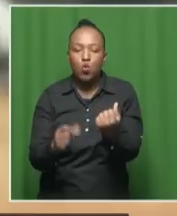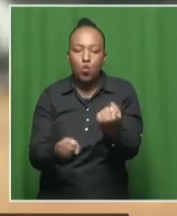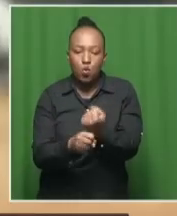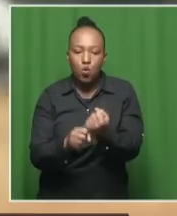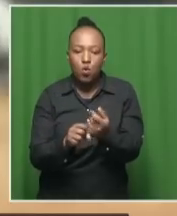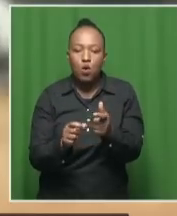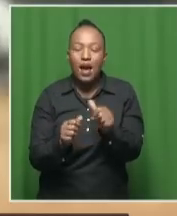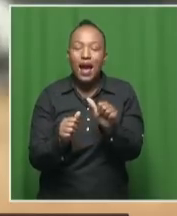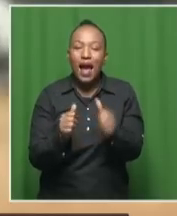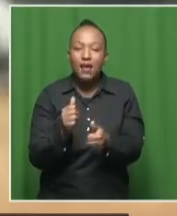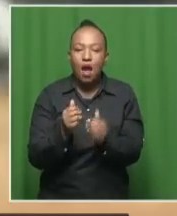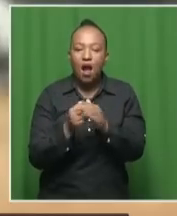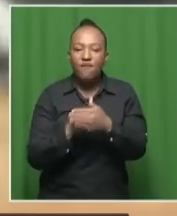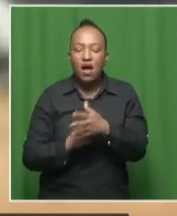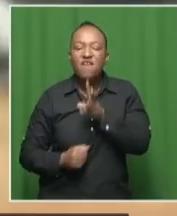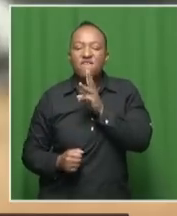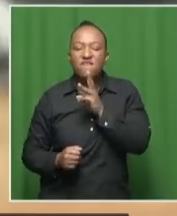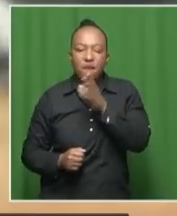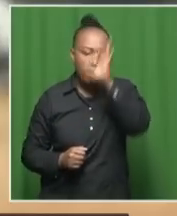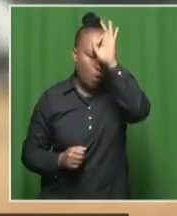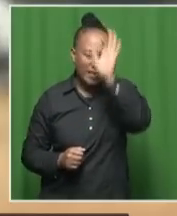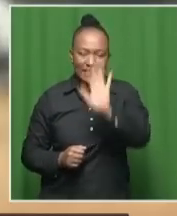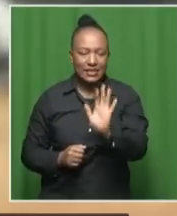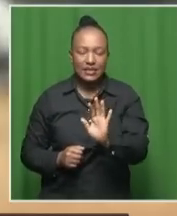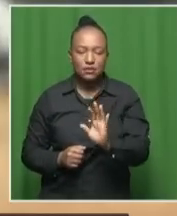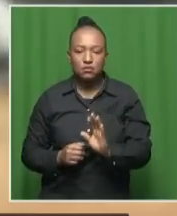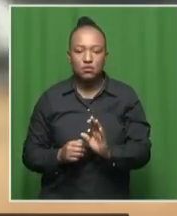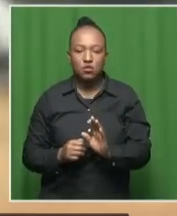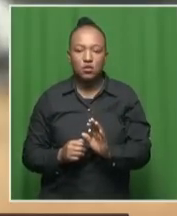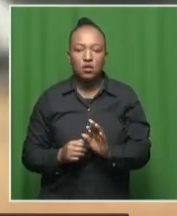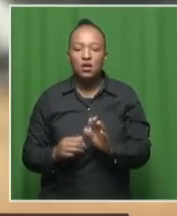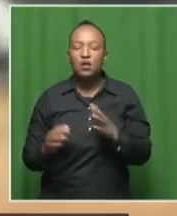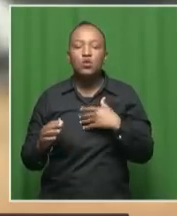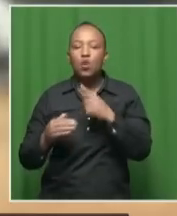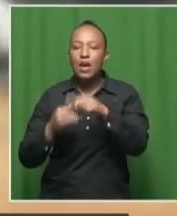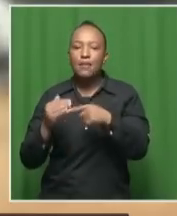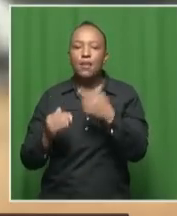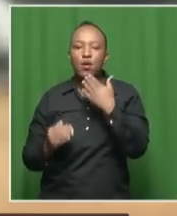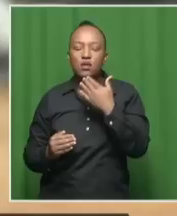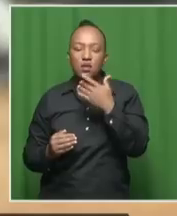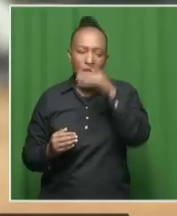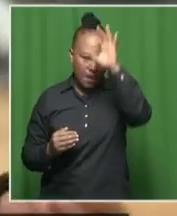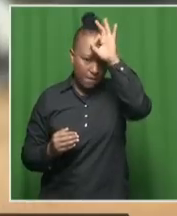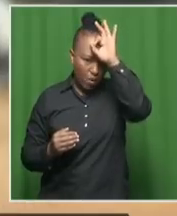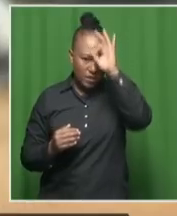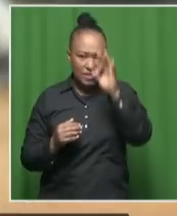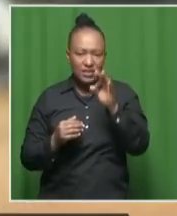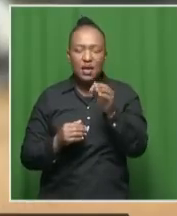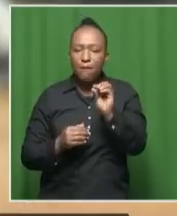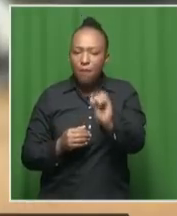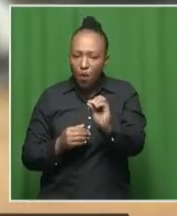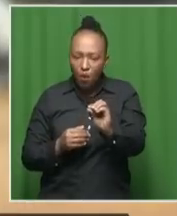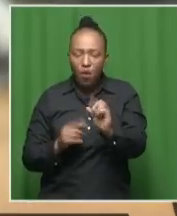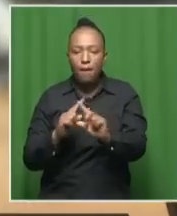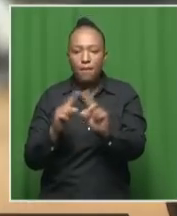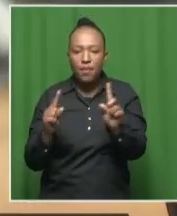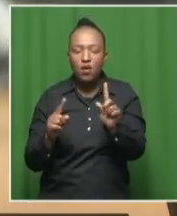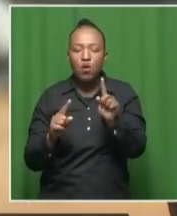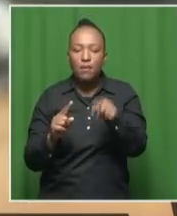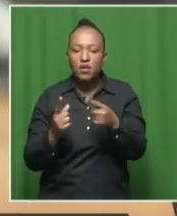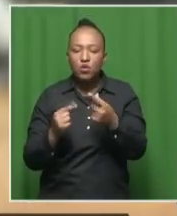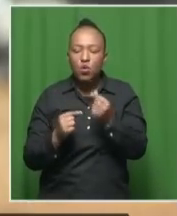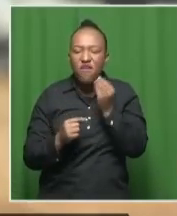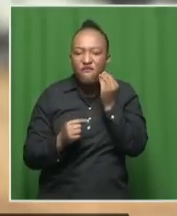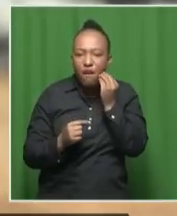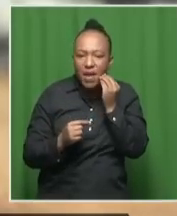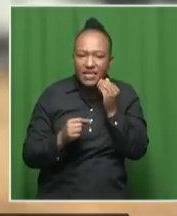undercover. You see this thing, that's what I've been saying to guys every time. It's not about police visibility. You must have what you call an intelligent